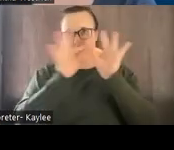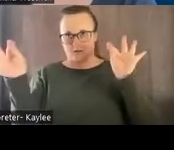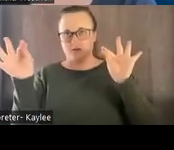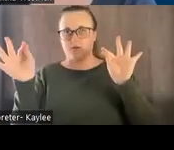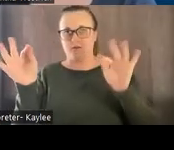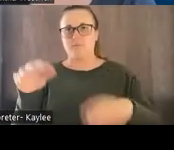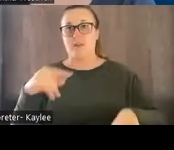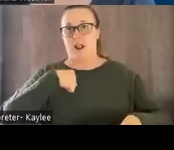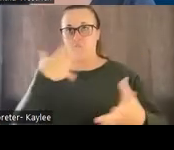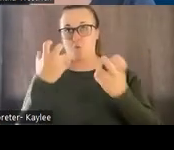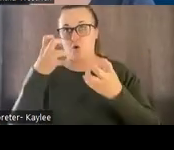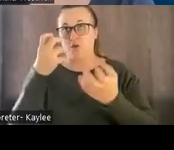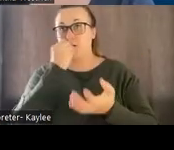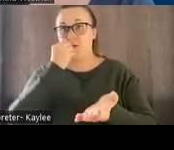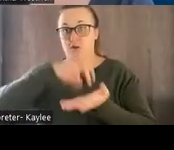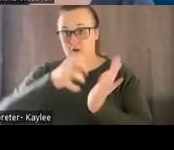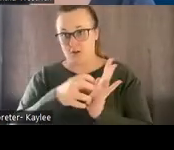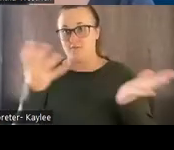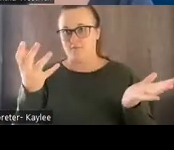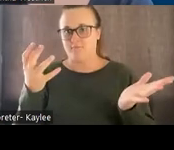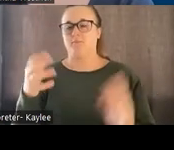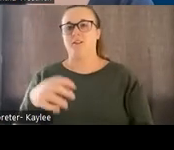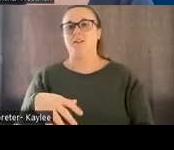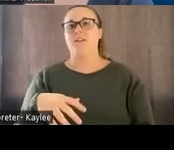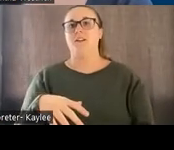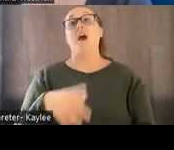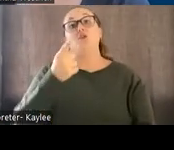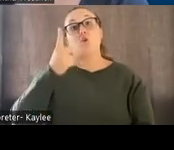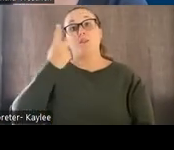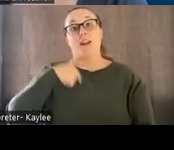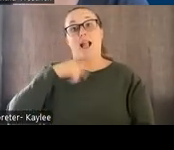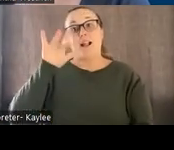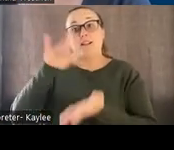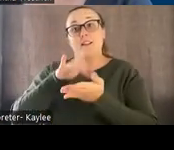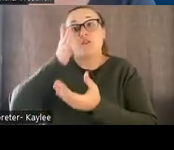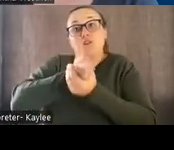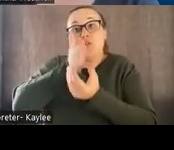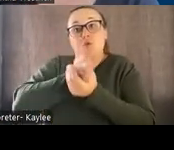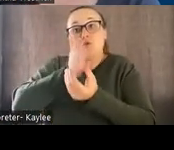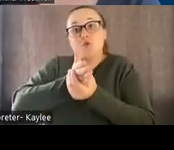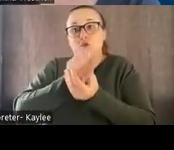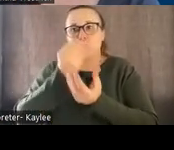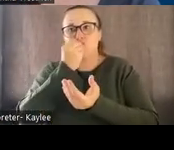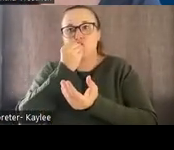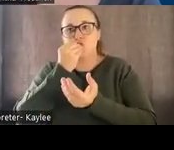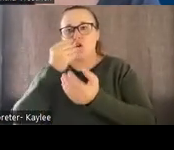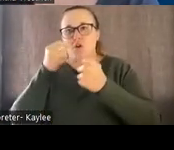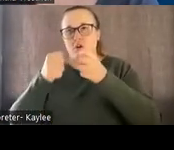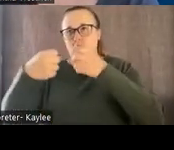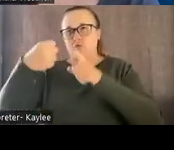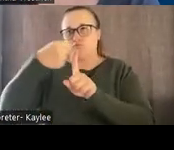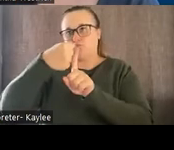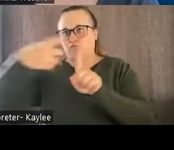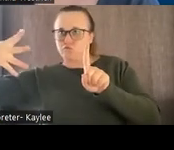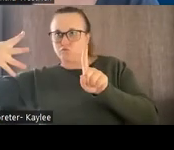I picked the food folder, it changed and gave me options for different food. It's very